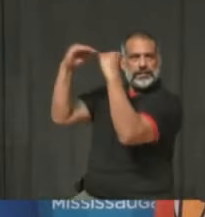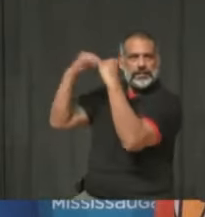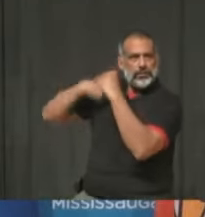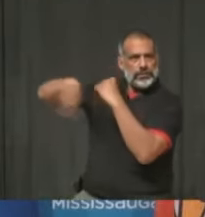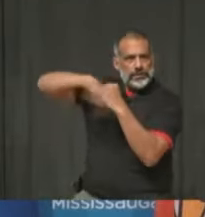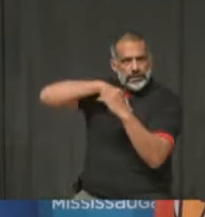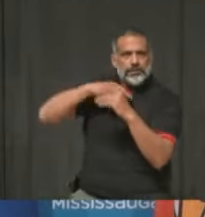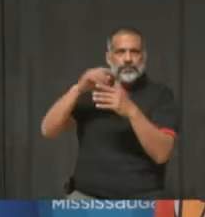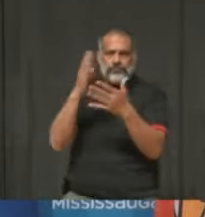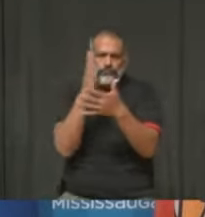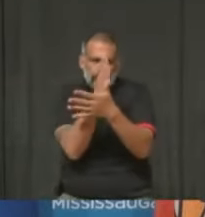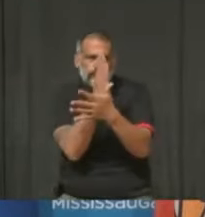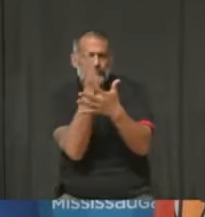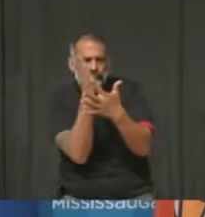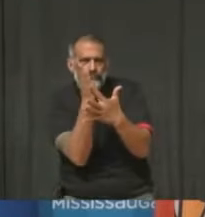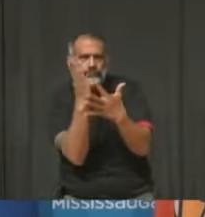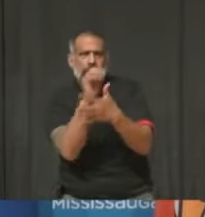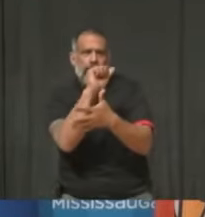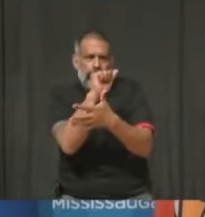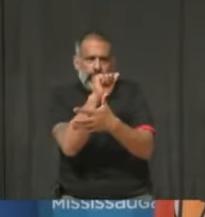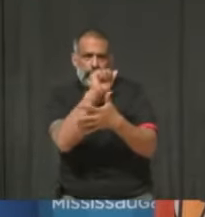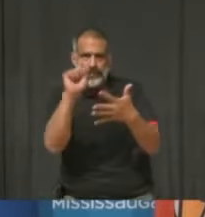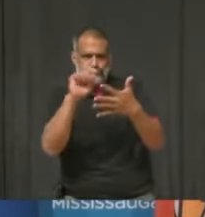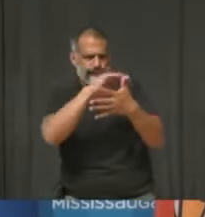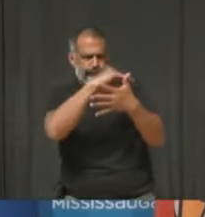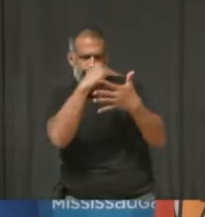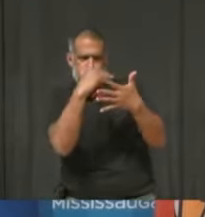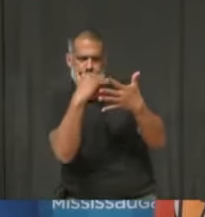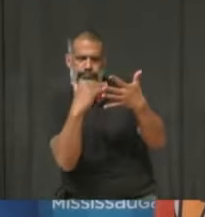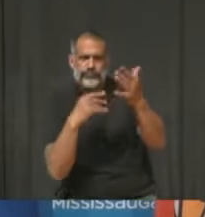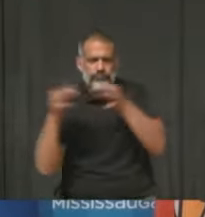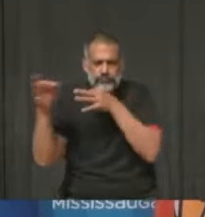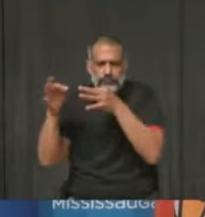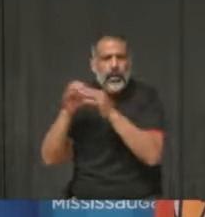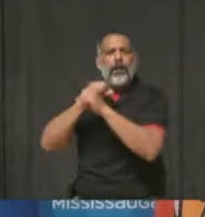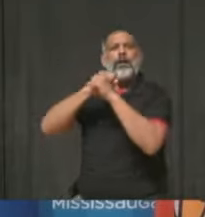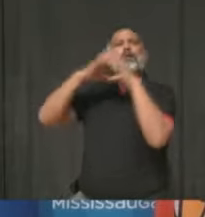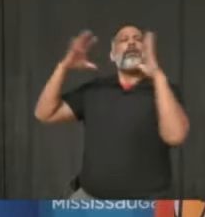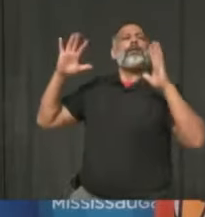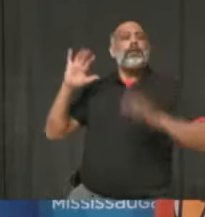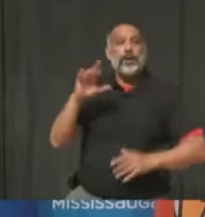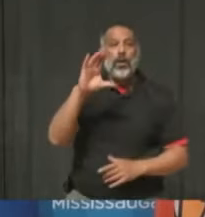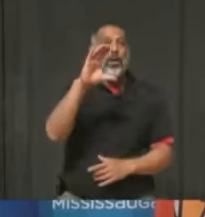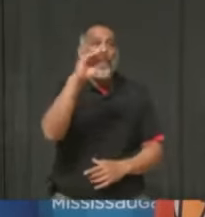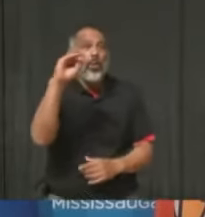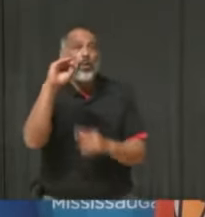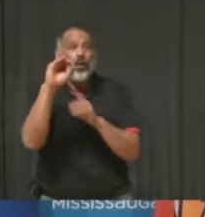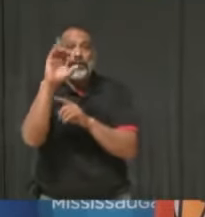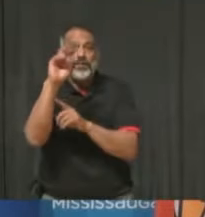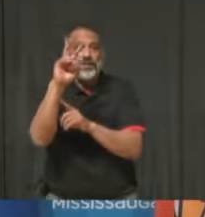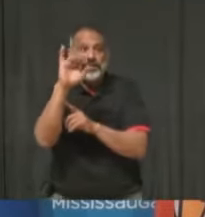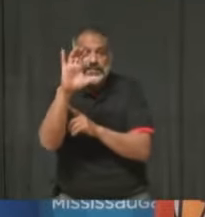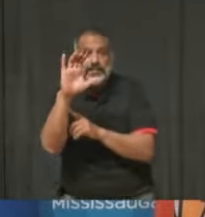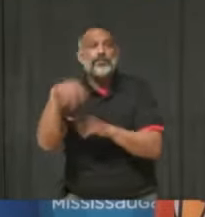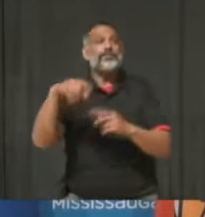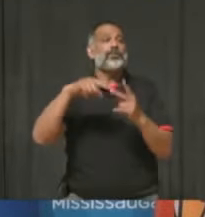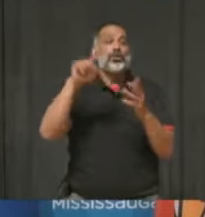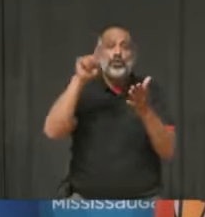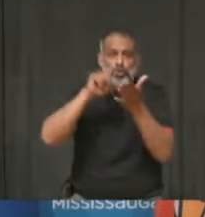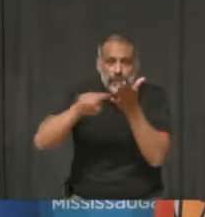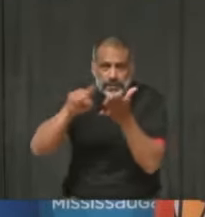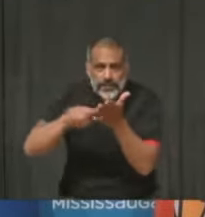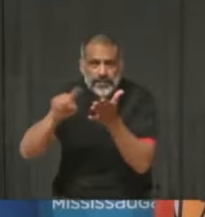part of that clinic. So there's a COVAX system, there's the check-in system, there's obviously the